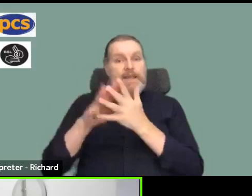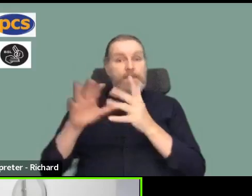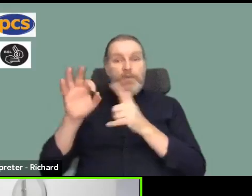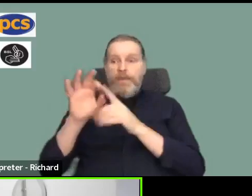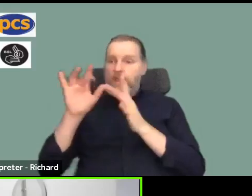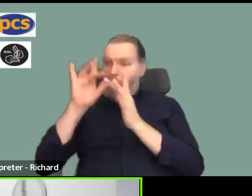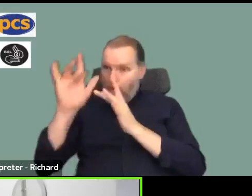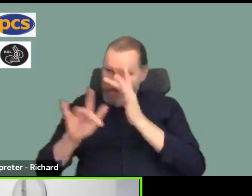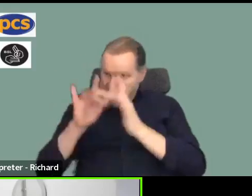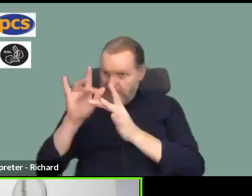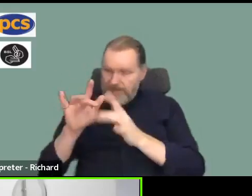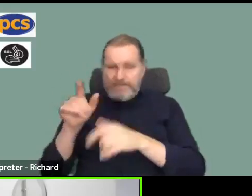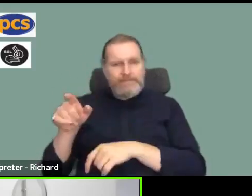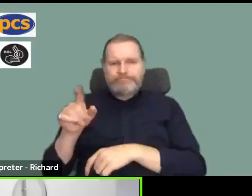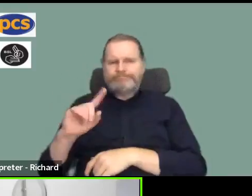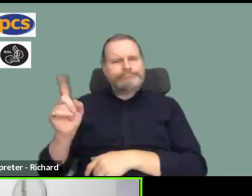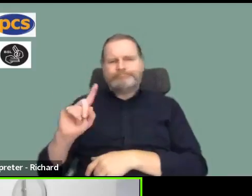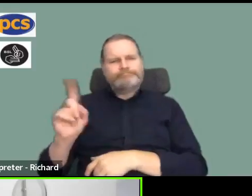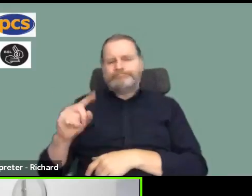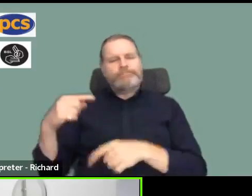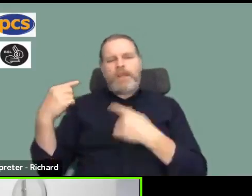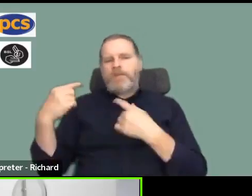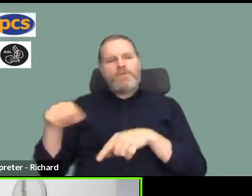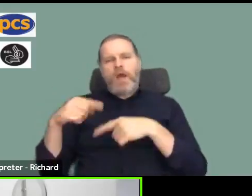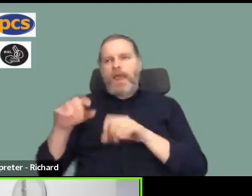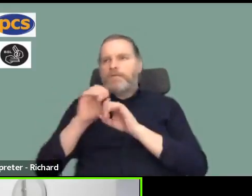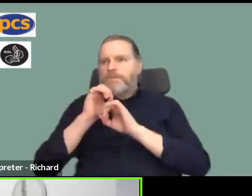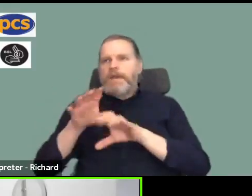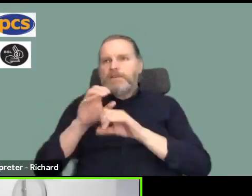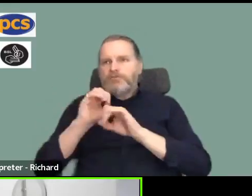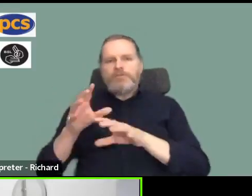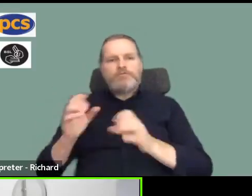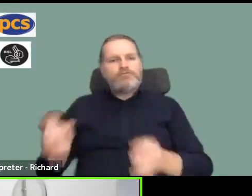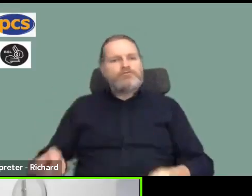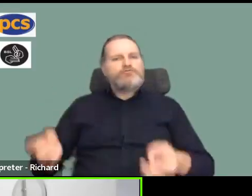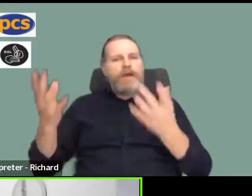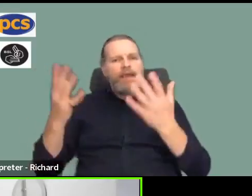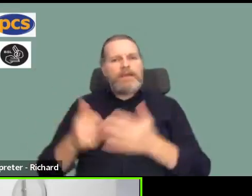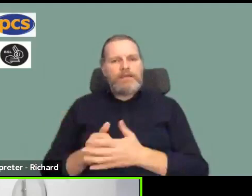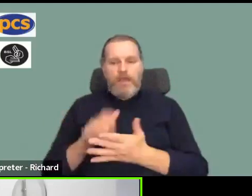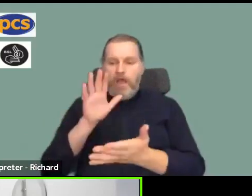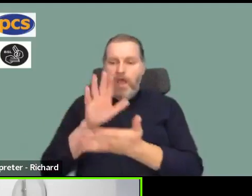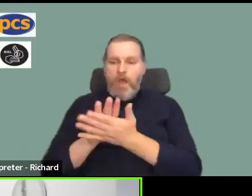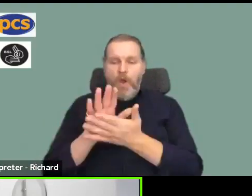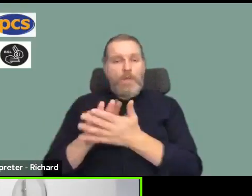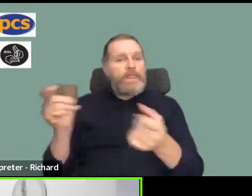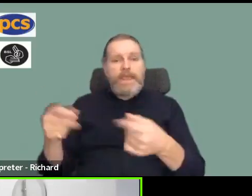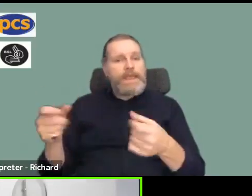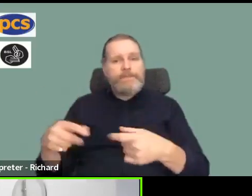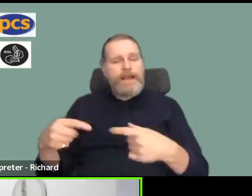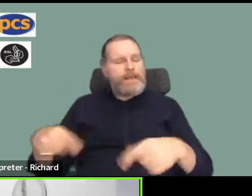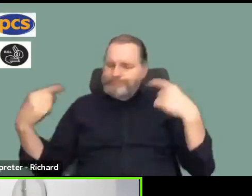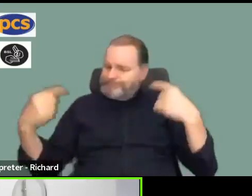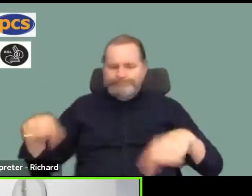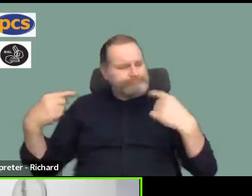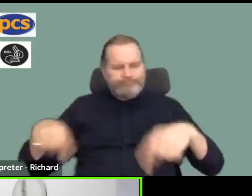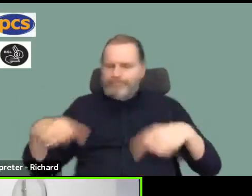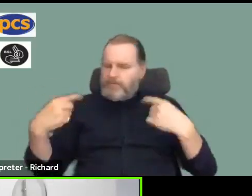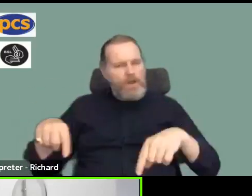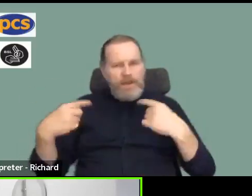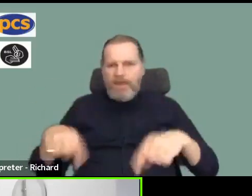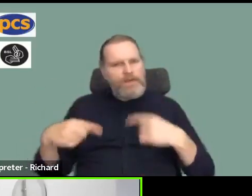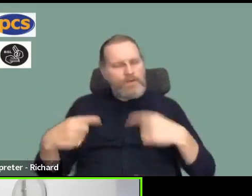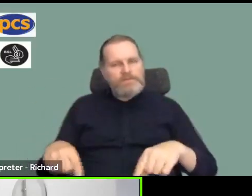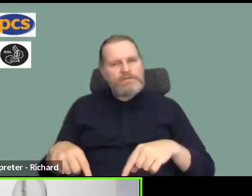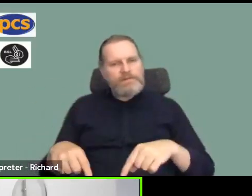rules that exist prevent us from mentioning industrial action on the DWP email system. What I would say, Marie, is